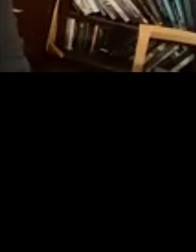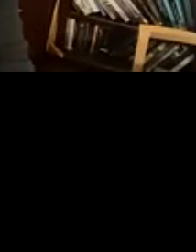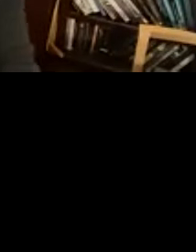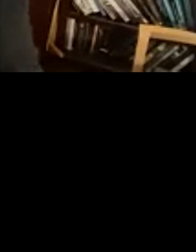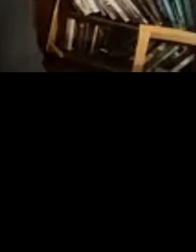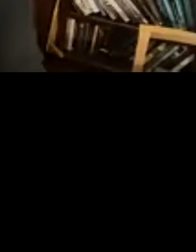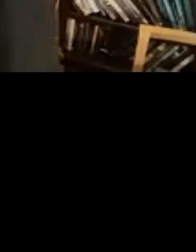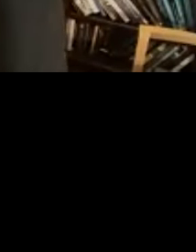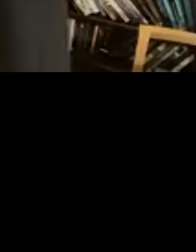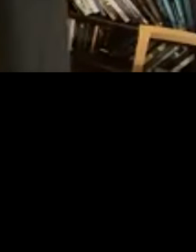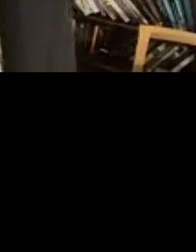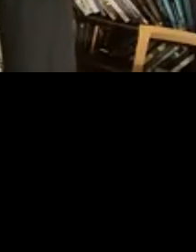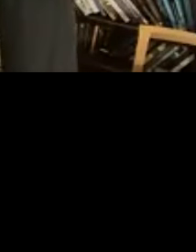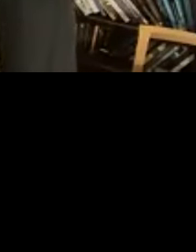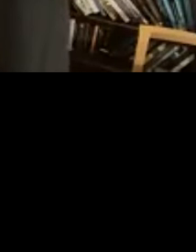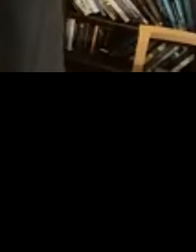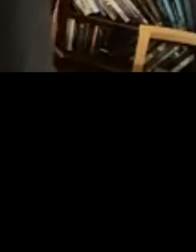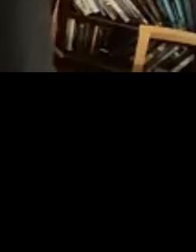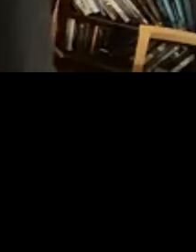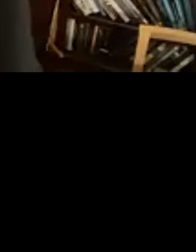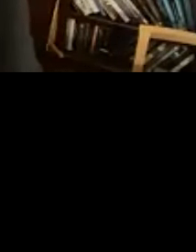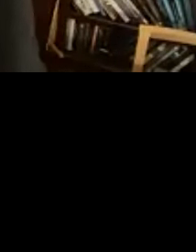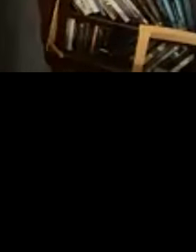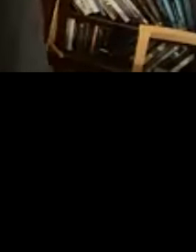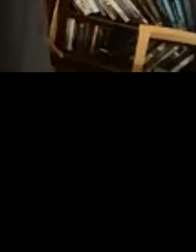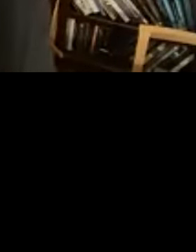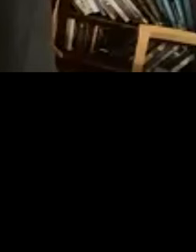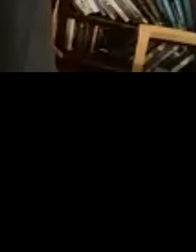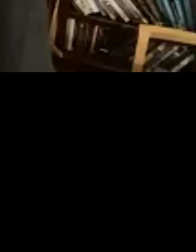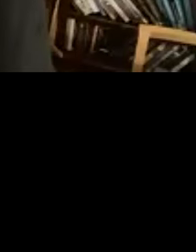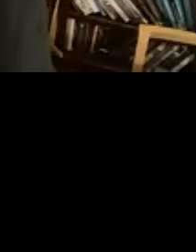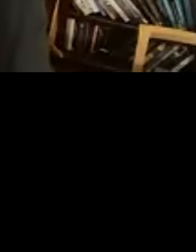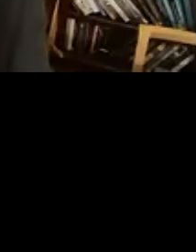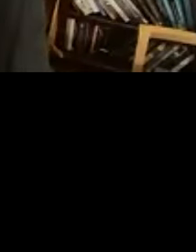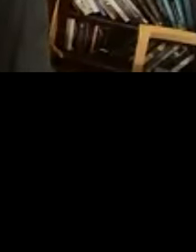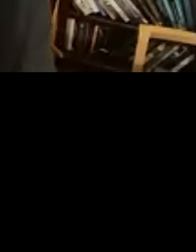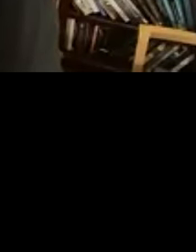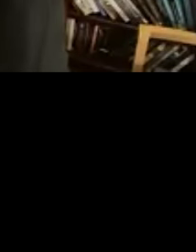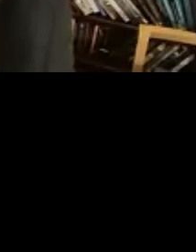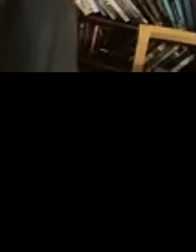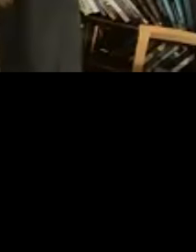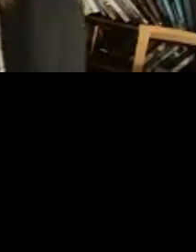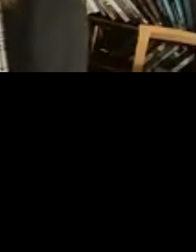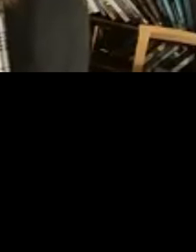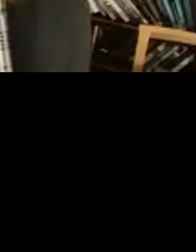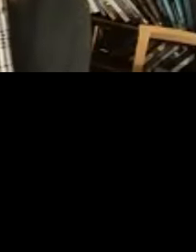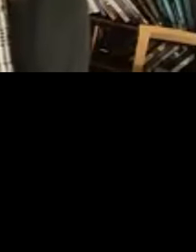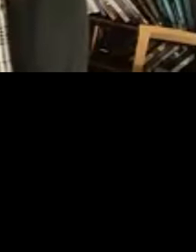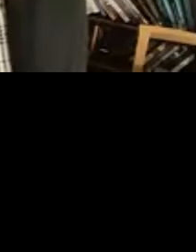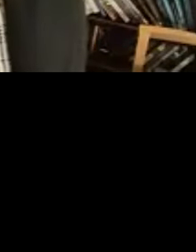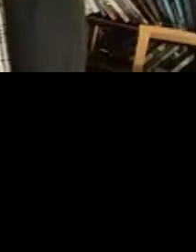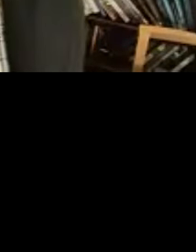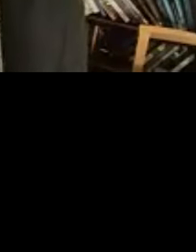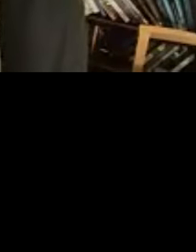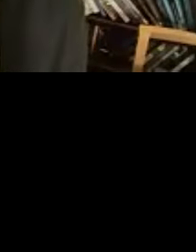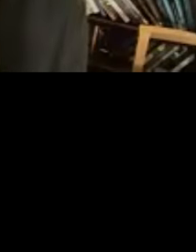Rachel Mead and all the others at the AIA for the invitation to host and for the assistance in preparing for tonight and for the